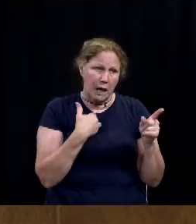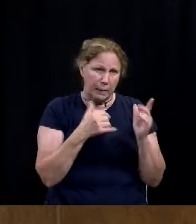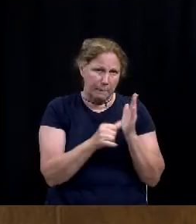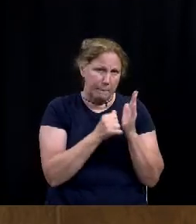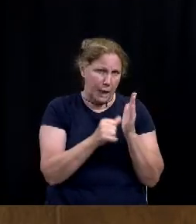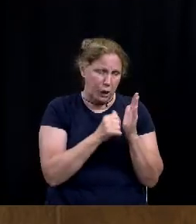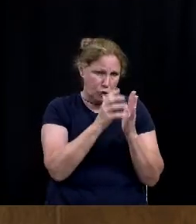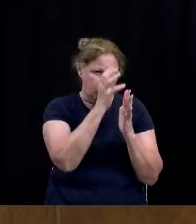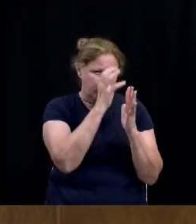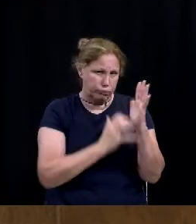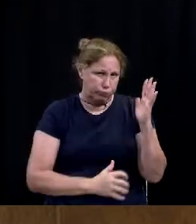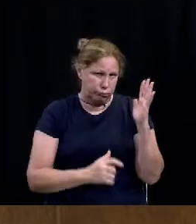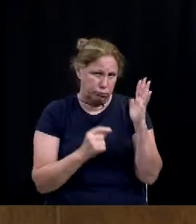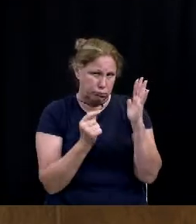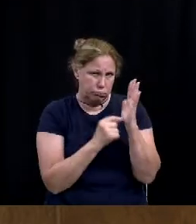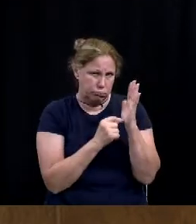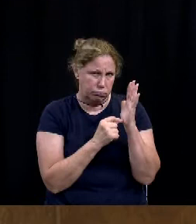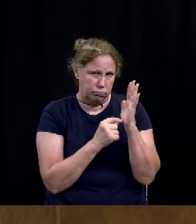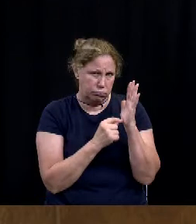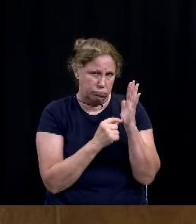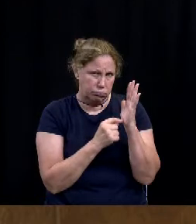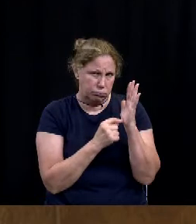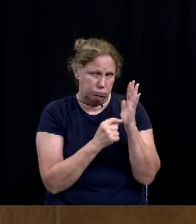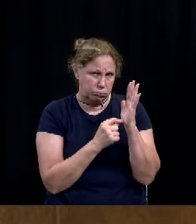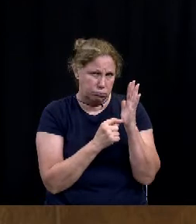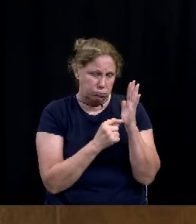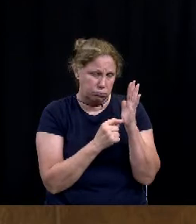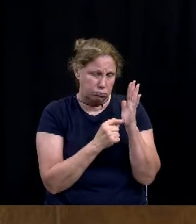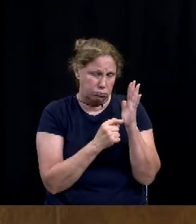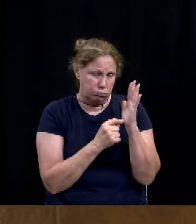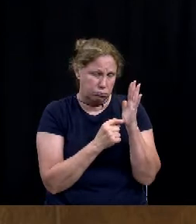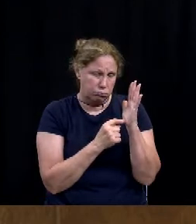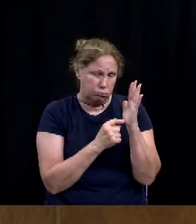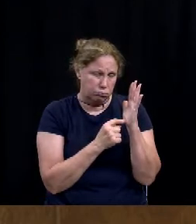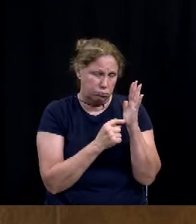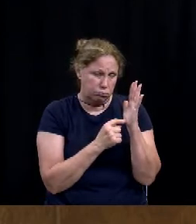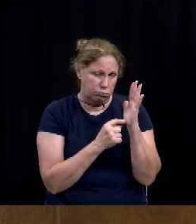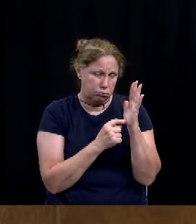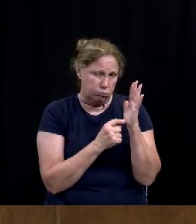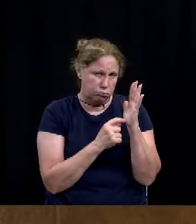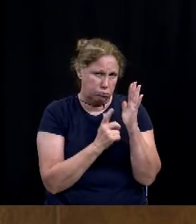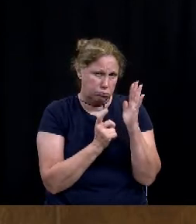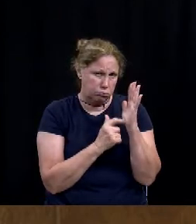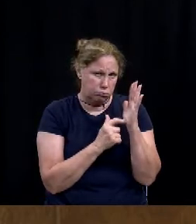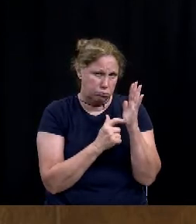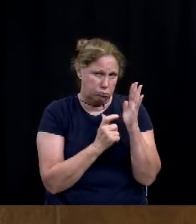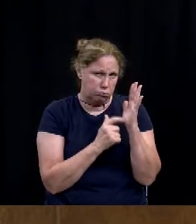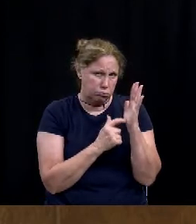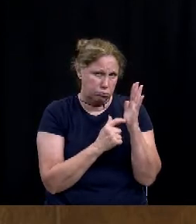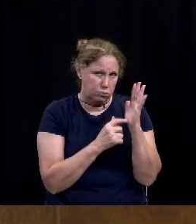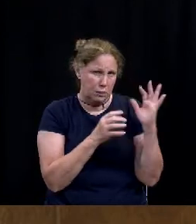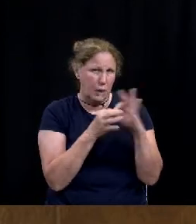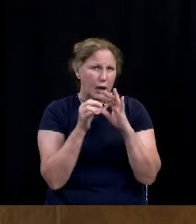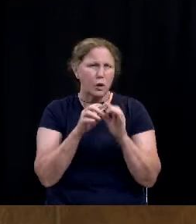relative to credits.